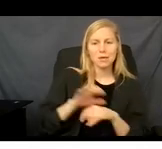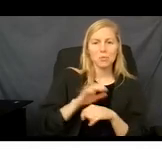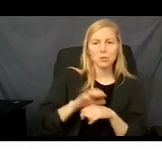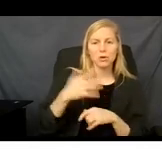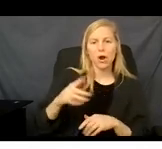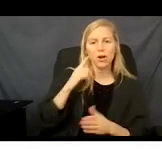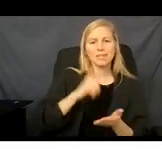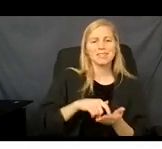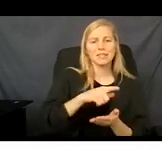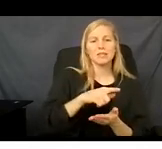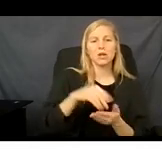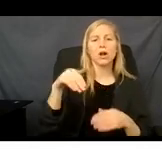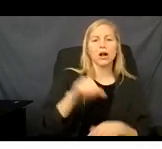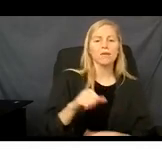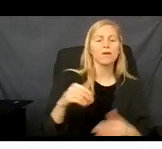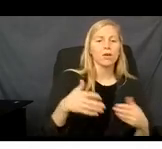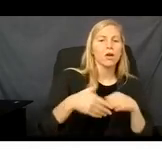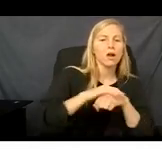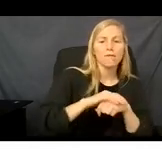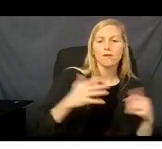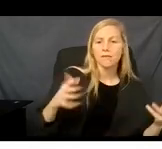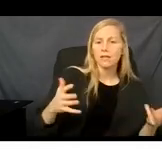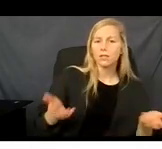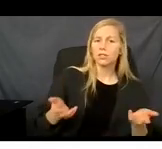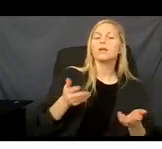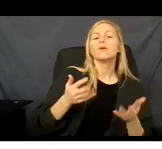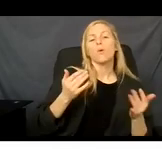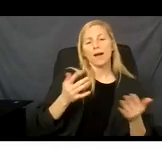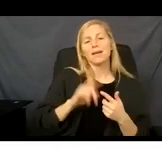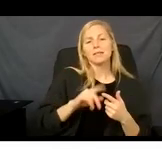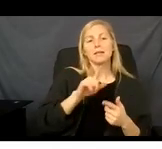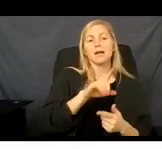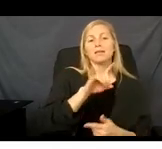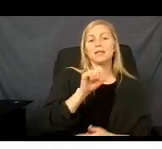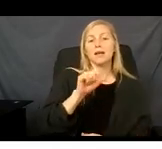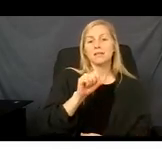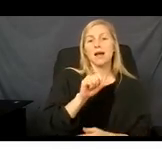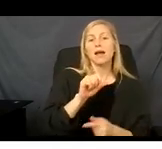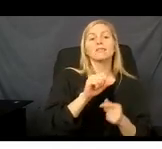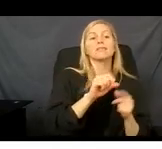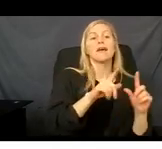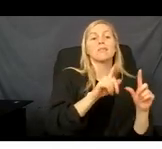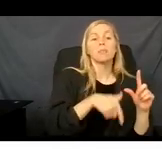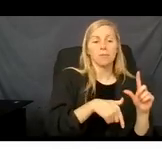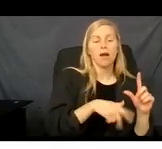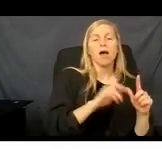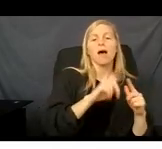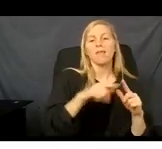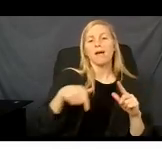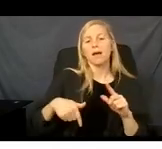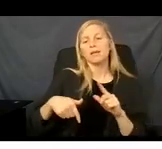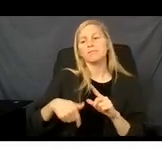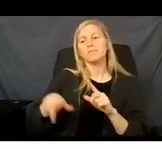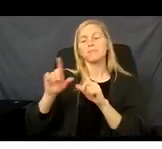have to wait for the LDSS coverage to end before they can rerun the New York State of Health